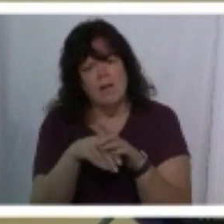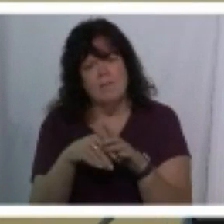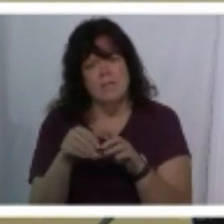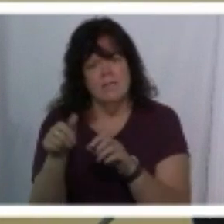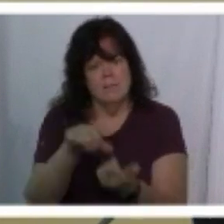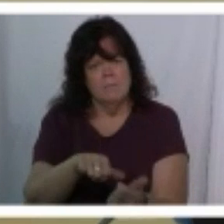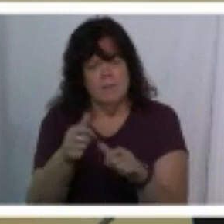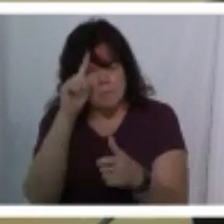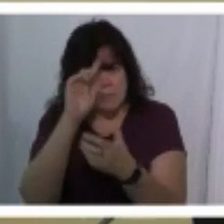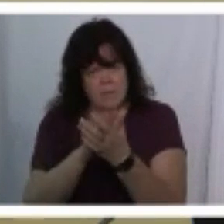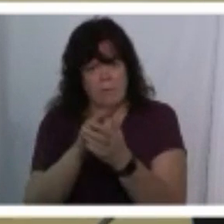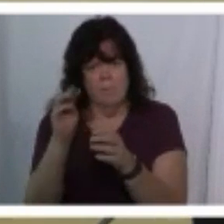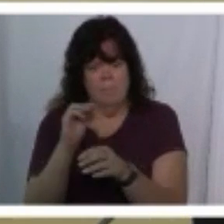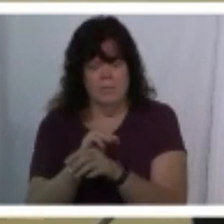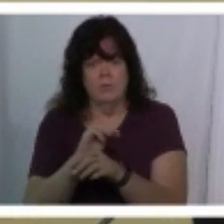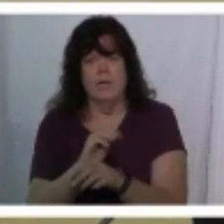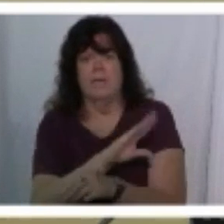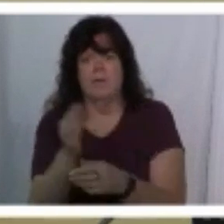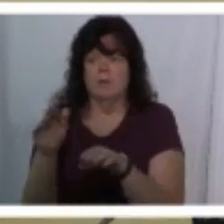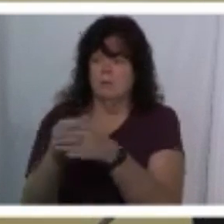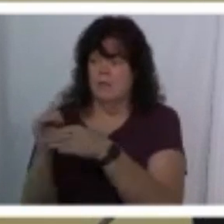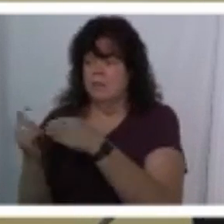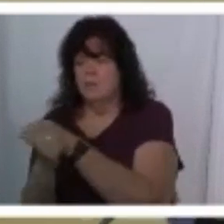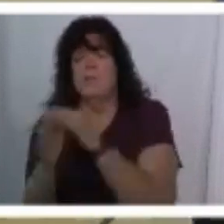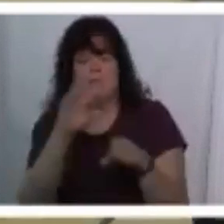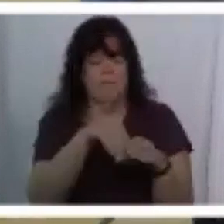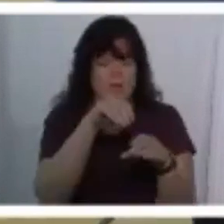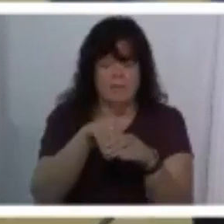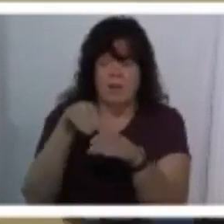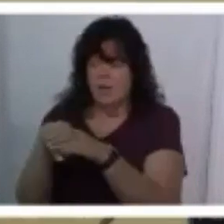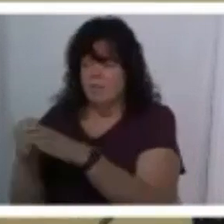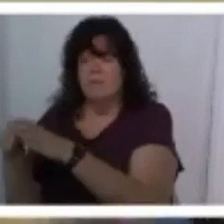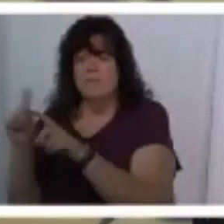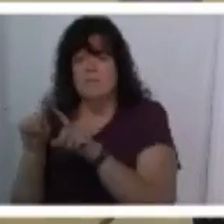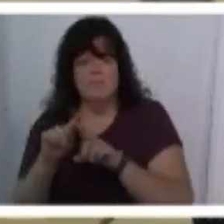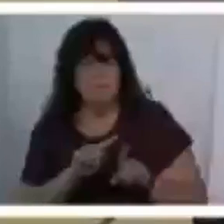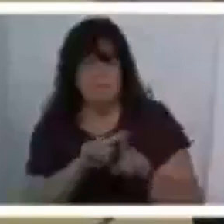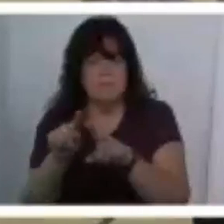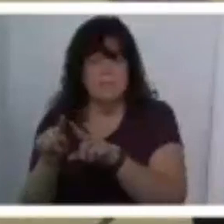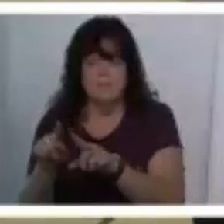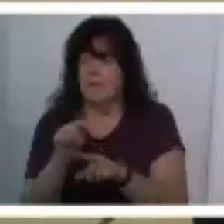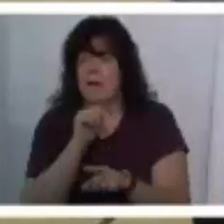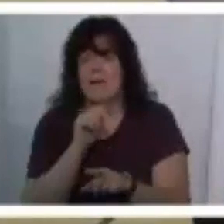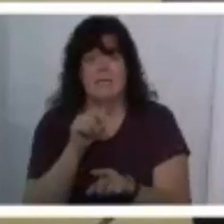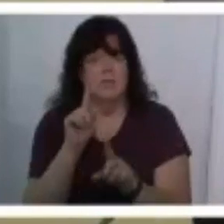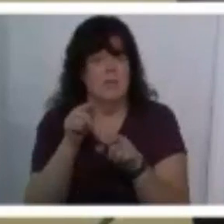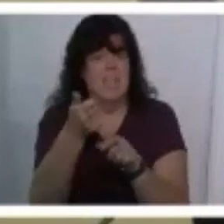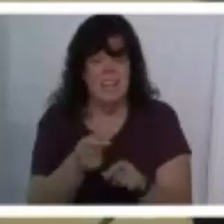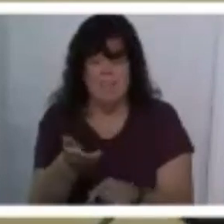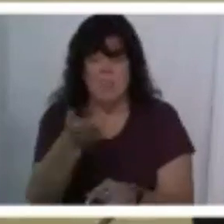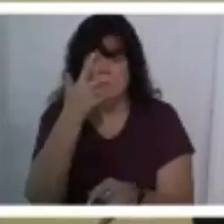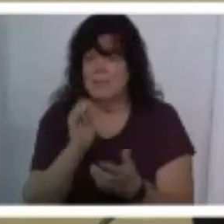collegiate ministries and people that were involved in the wesley ministries and people that were involved in baha'i and people that were involved i didn't dare step foot in any of those